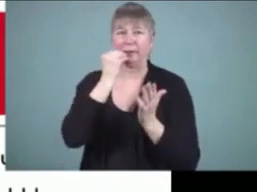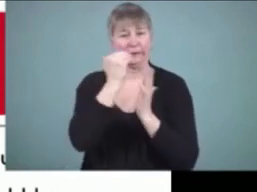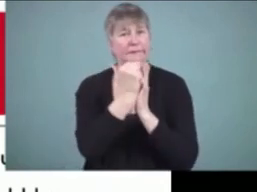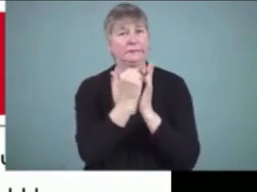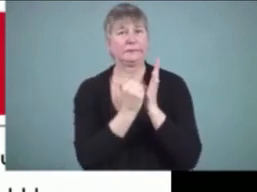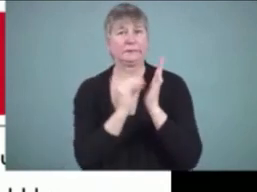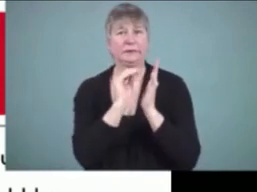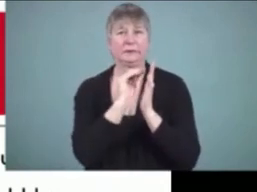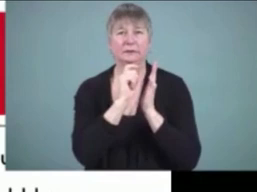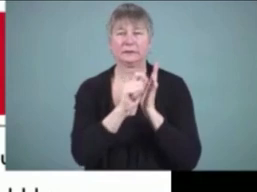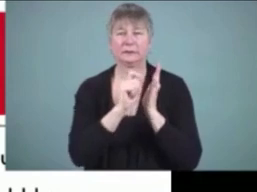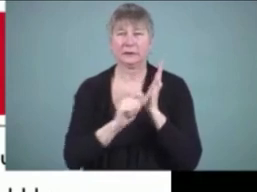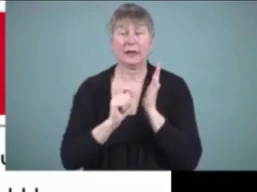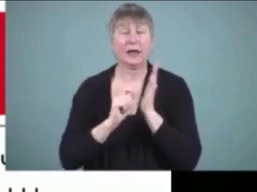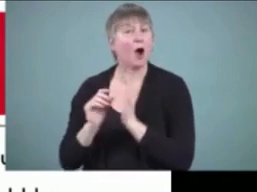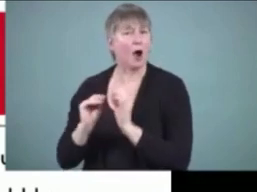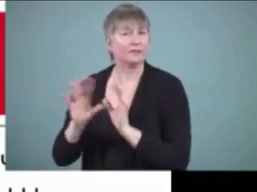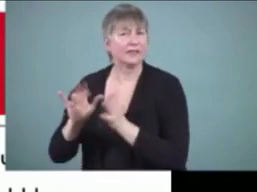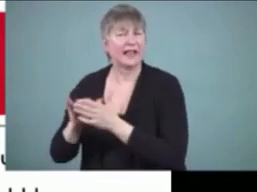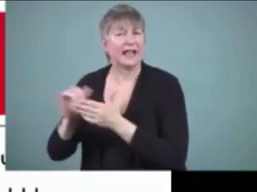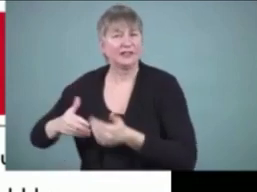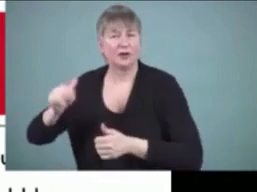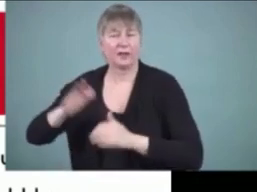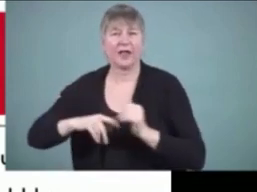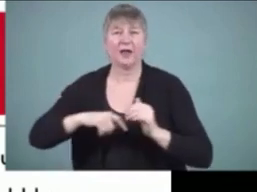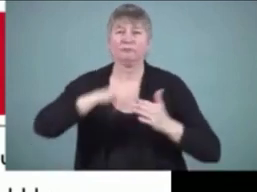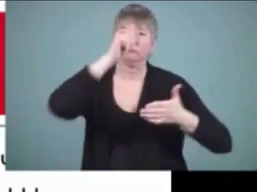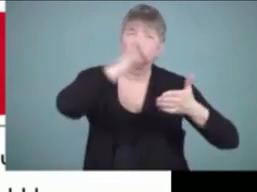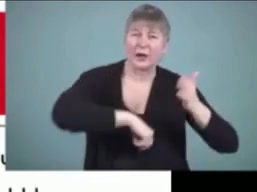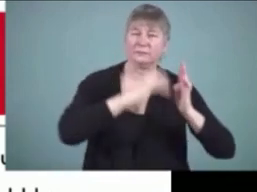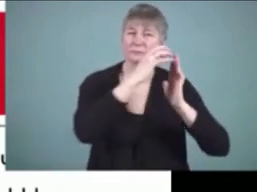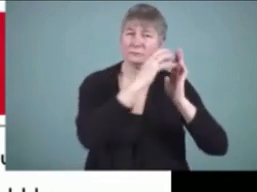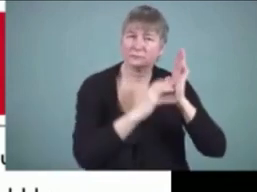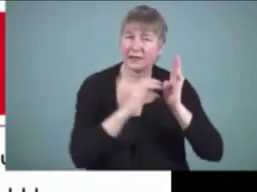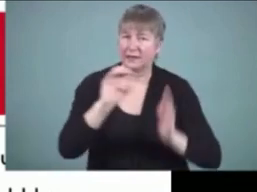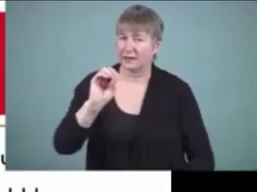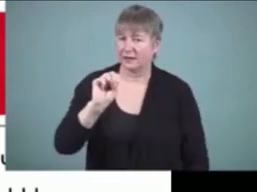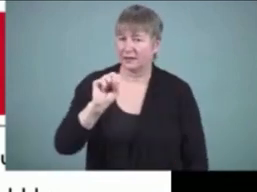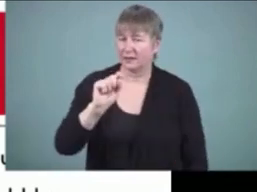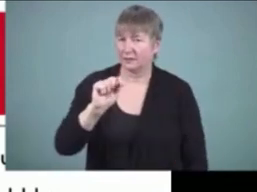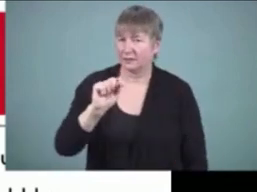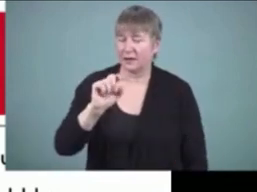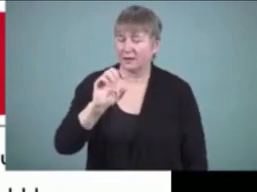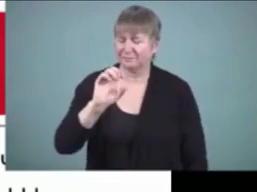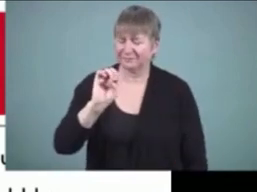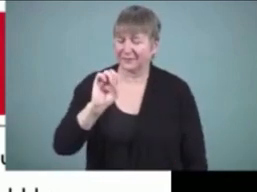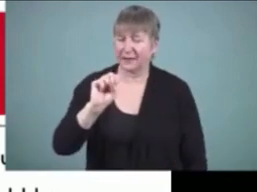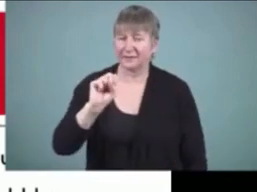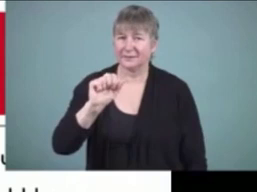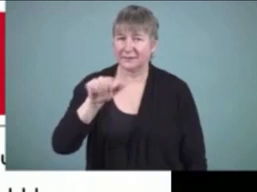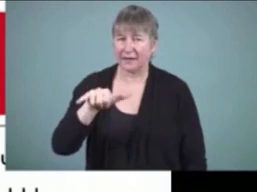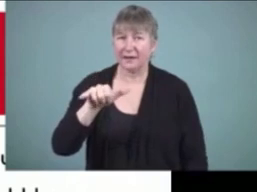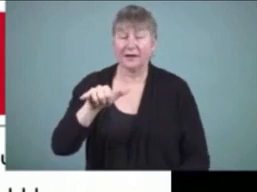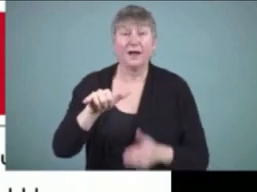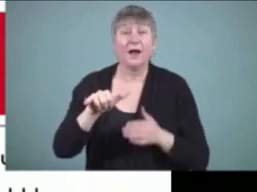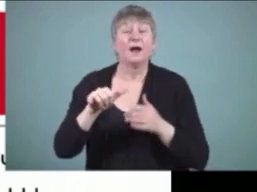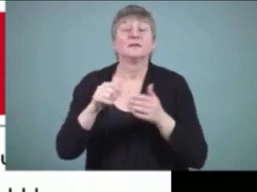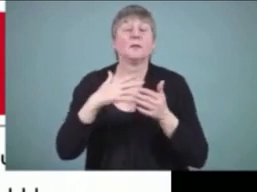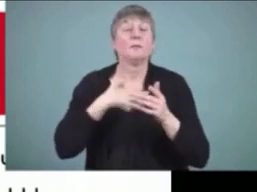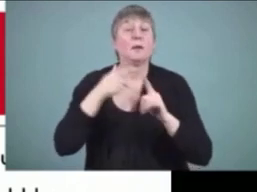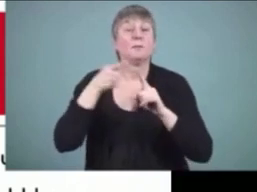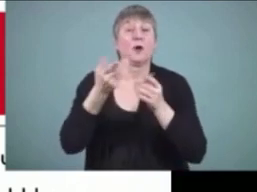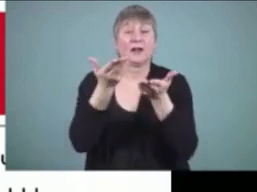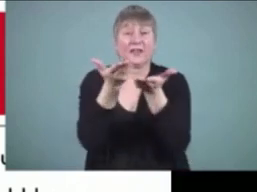are much easier than writing an essay. This is a really useful way to think about how you